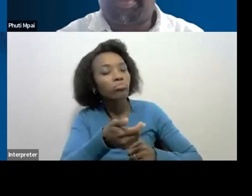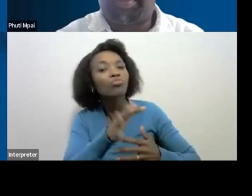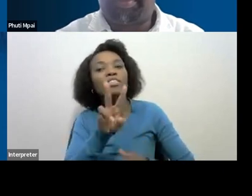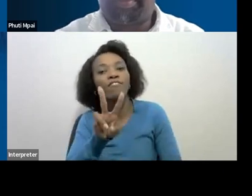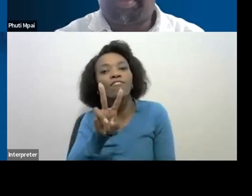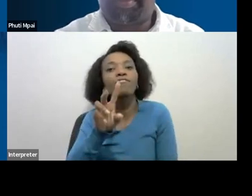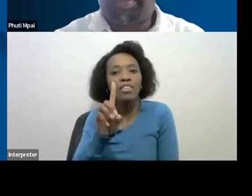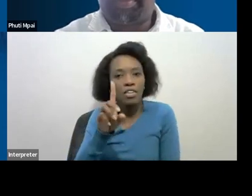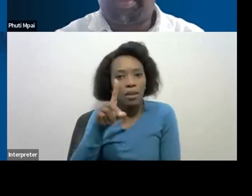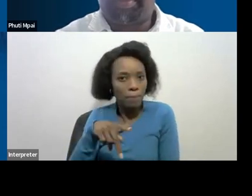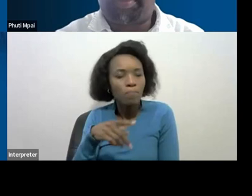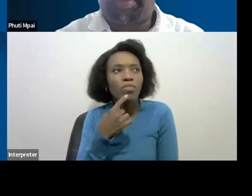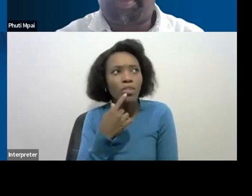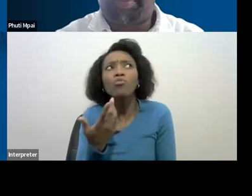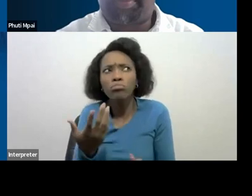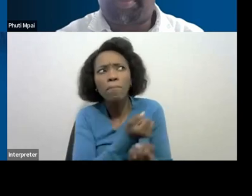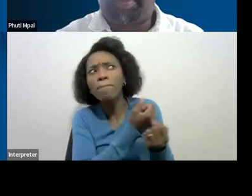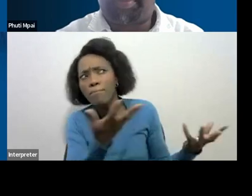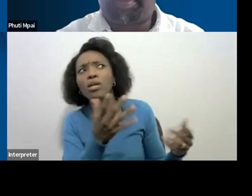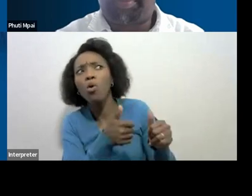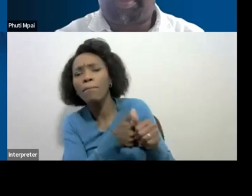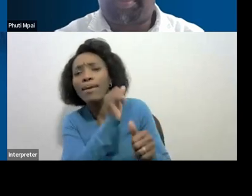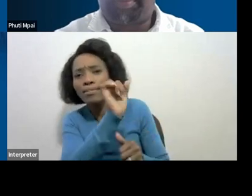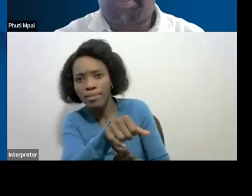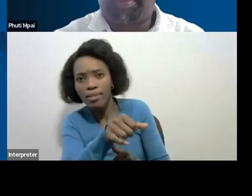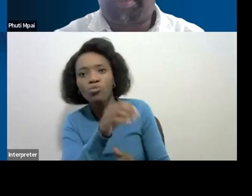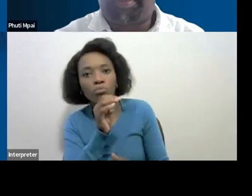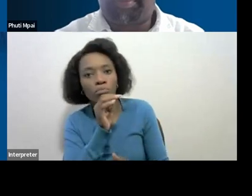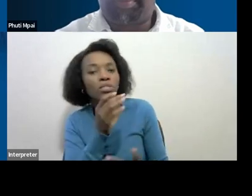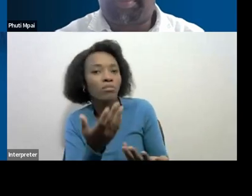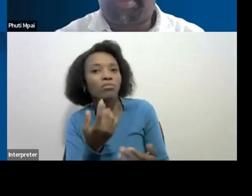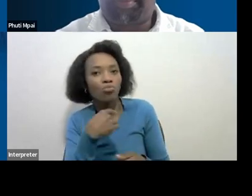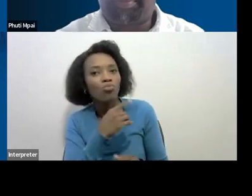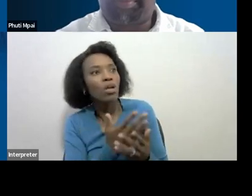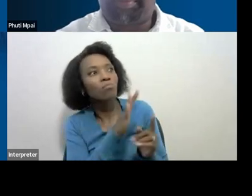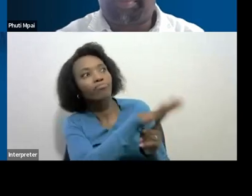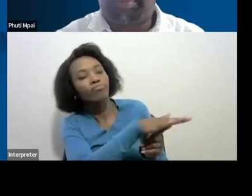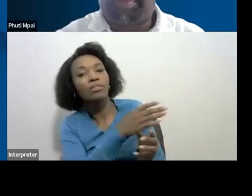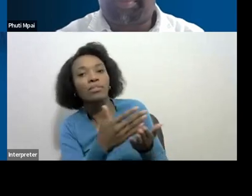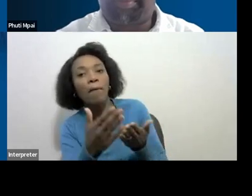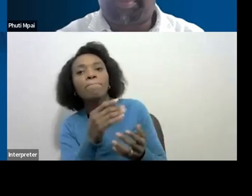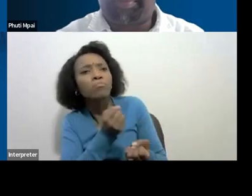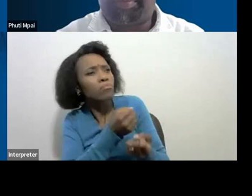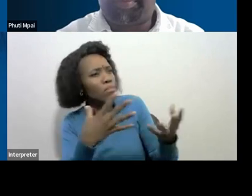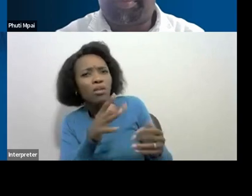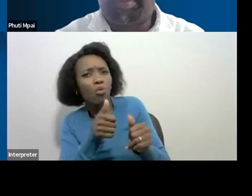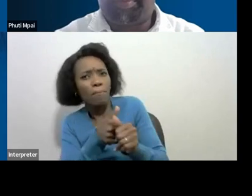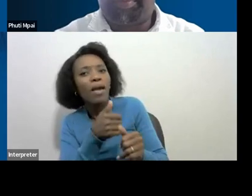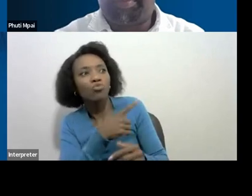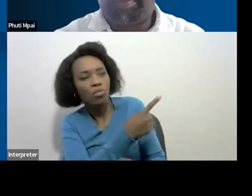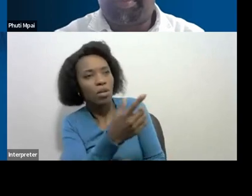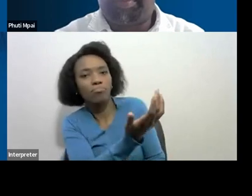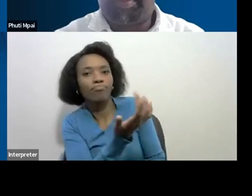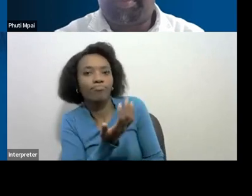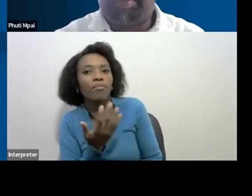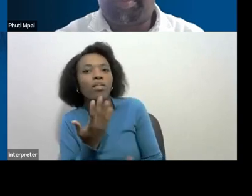appreciates that, that is why it has some percentage where we can actually impose where we feel that there is a gross negligent of the tax inflation. Thank you.